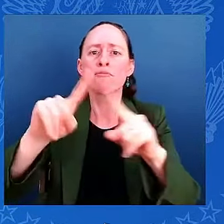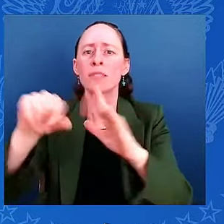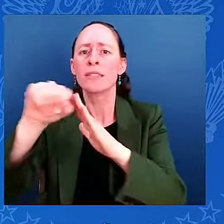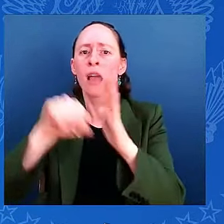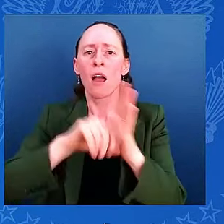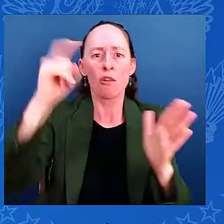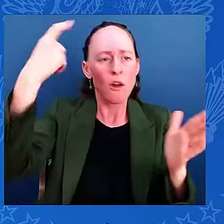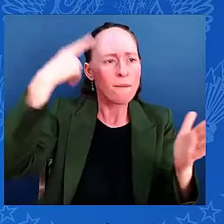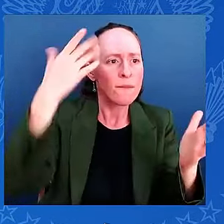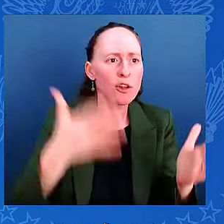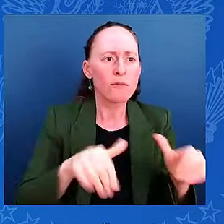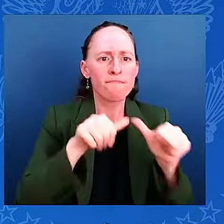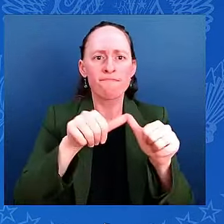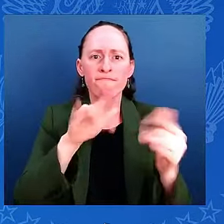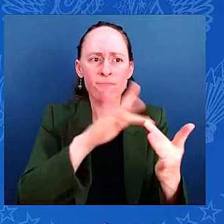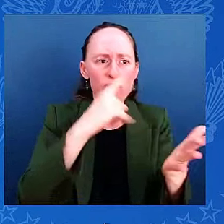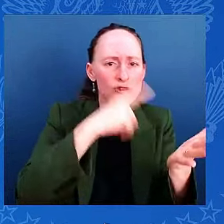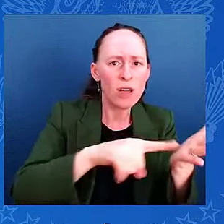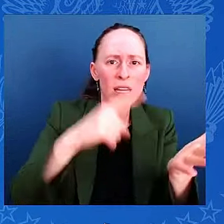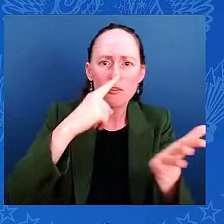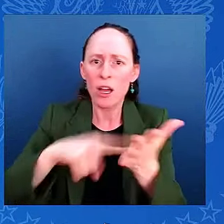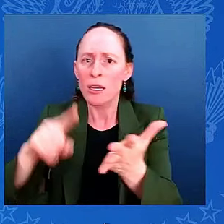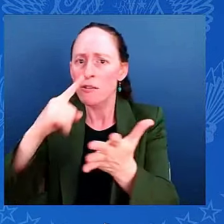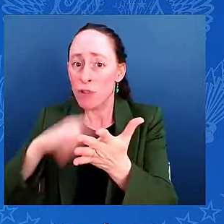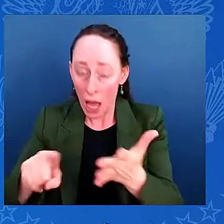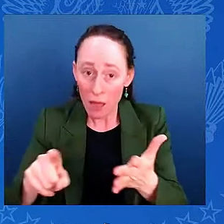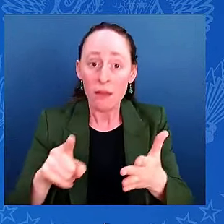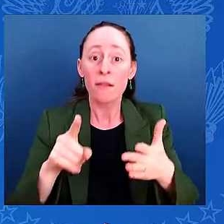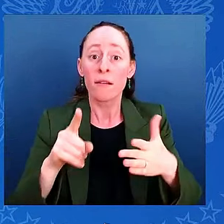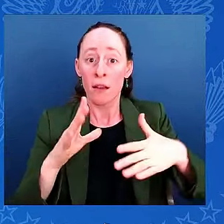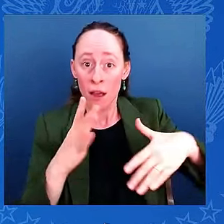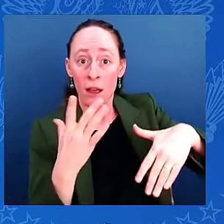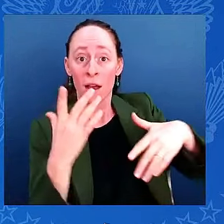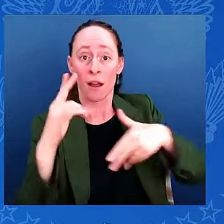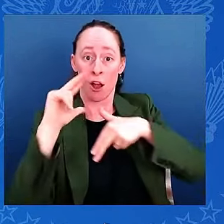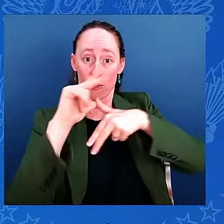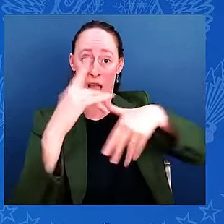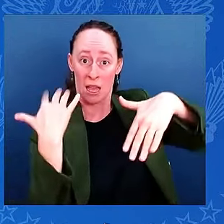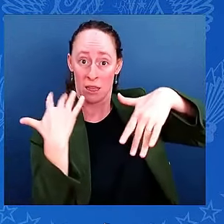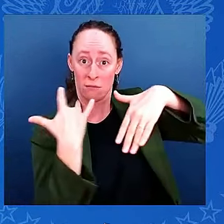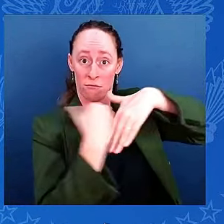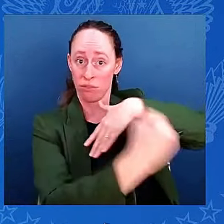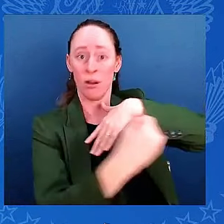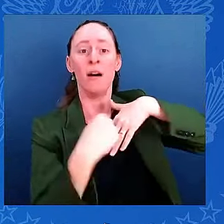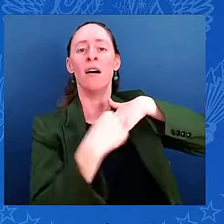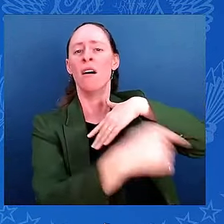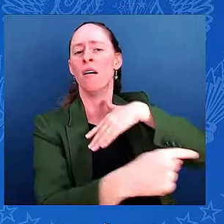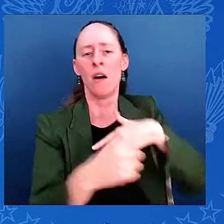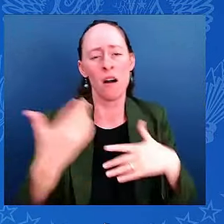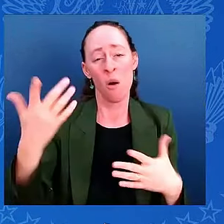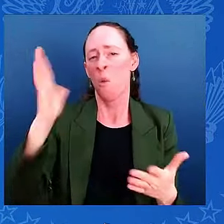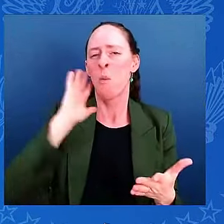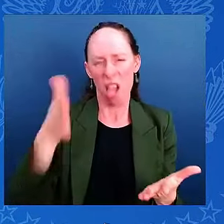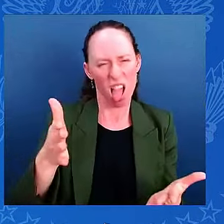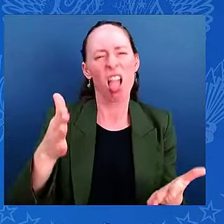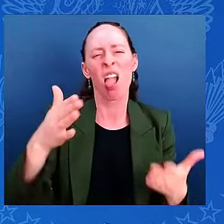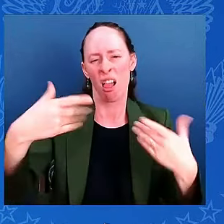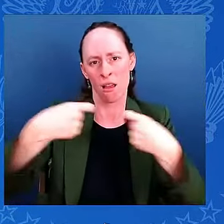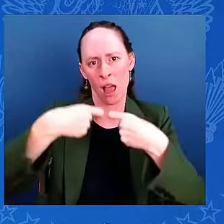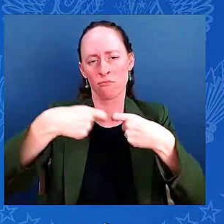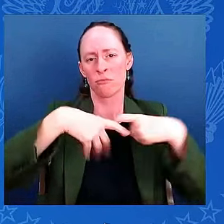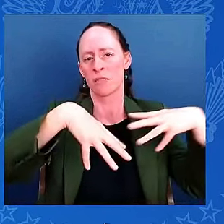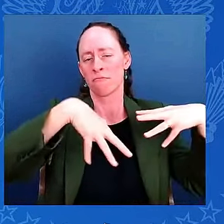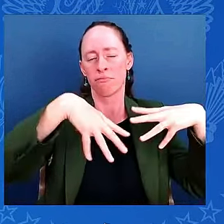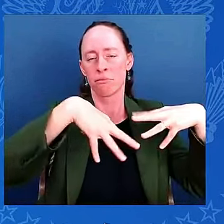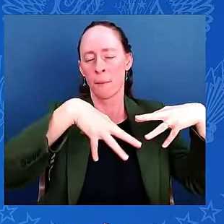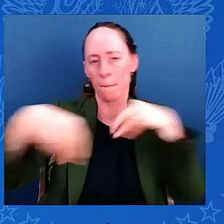we're going to work with state officials to clear debris, restore power, and do it as fast as possible. The Army Corps of Engineers will pump out